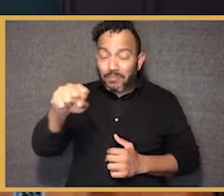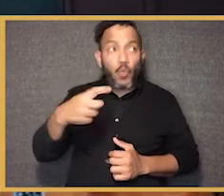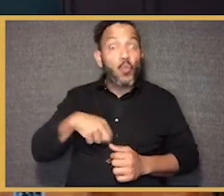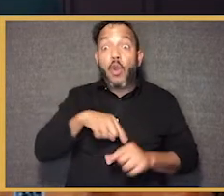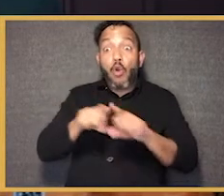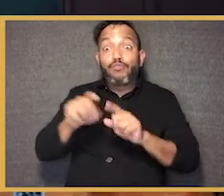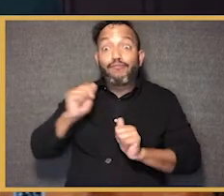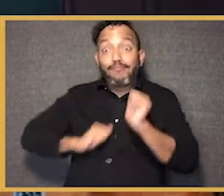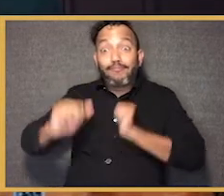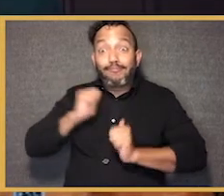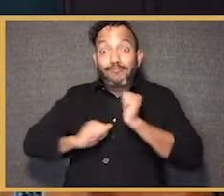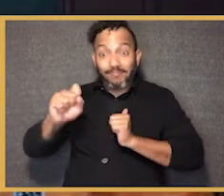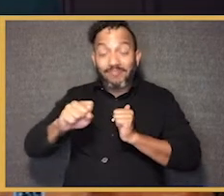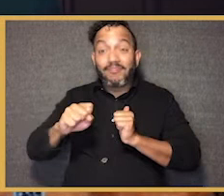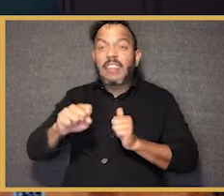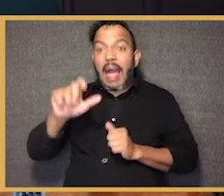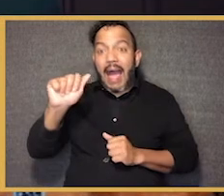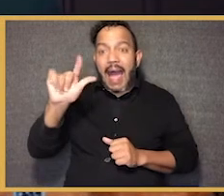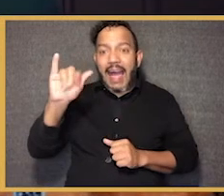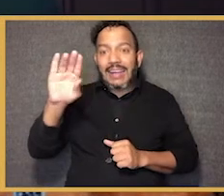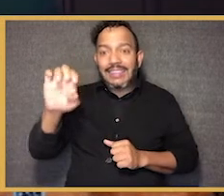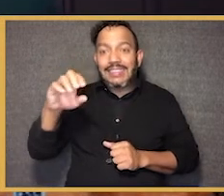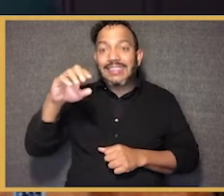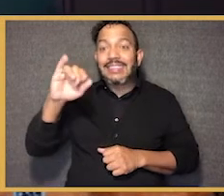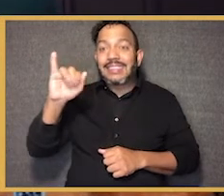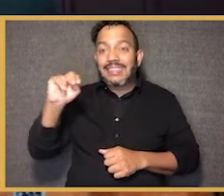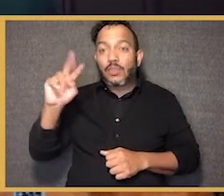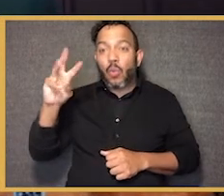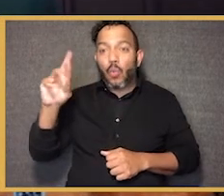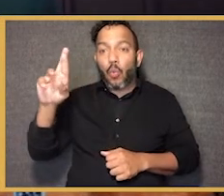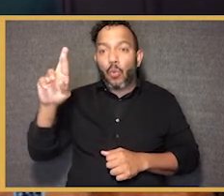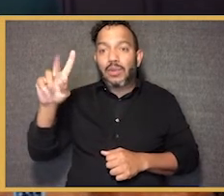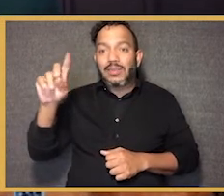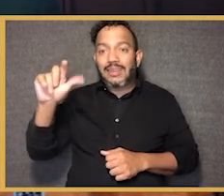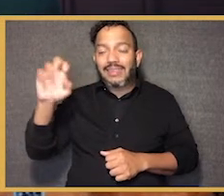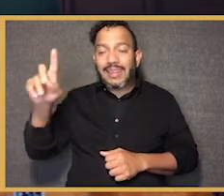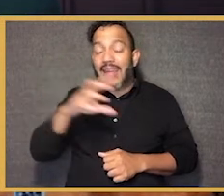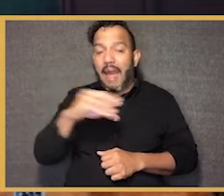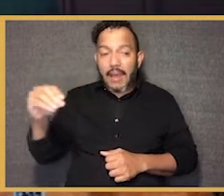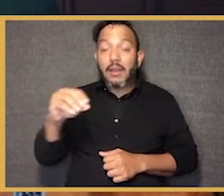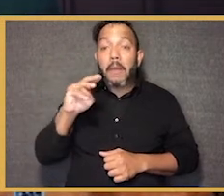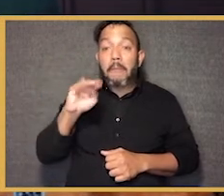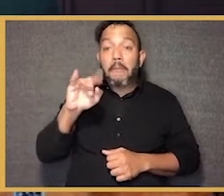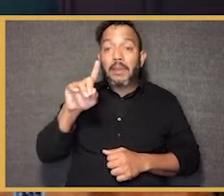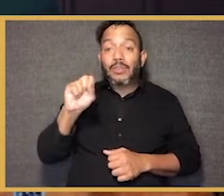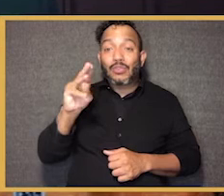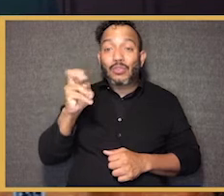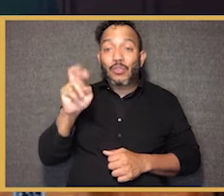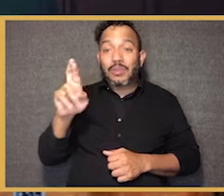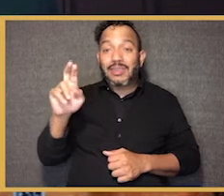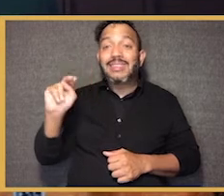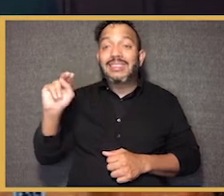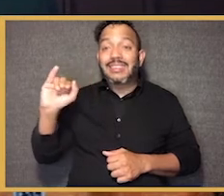grade. We did productions of Alice in Wonderland and Midsummer Night's Dream, you know, Shakespeare in elementary